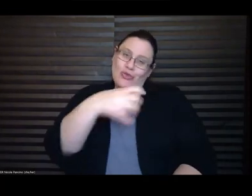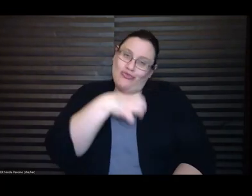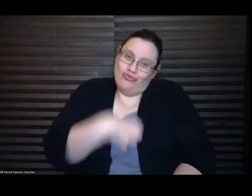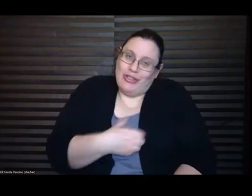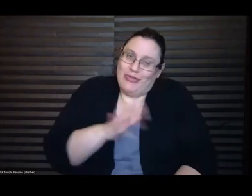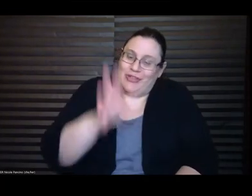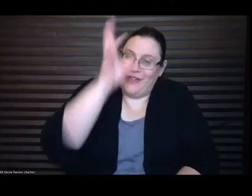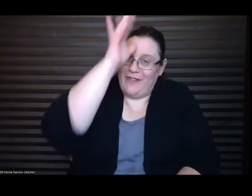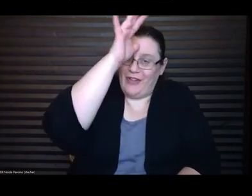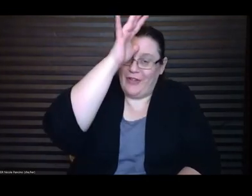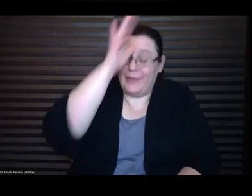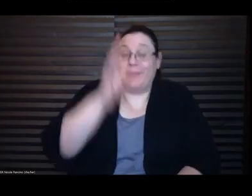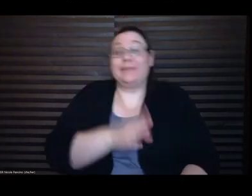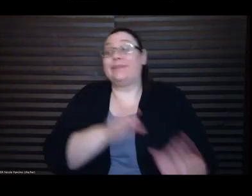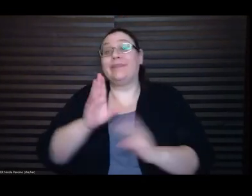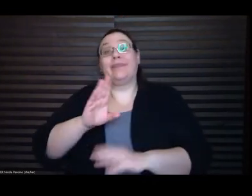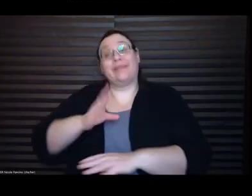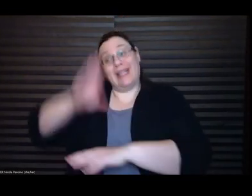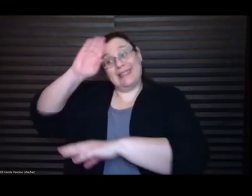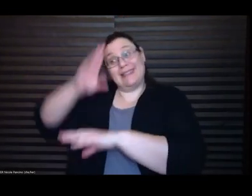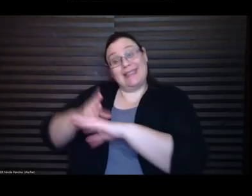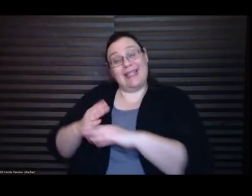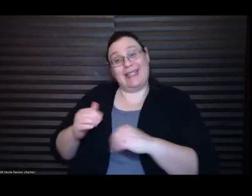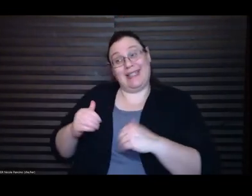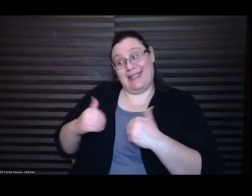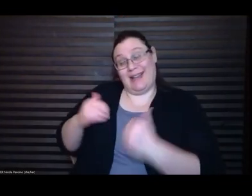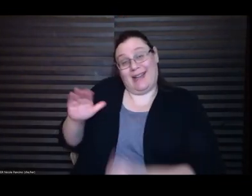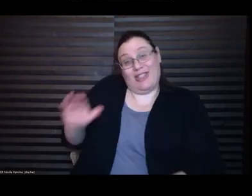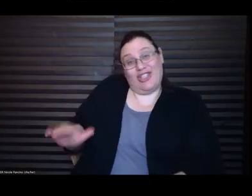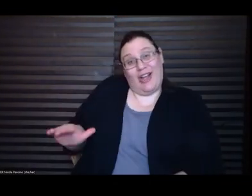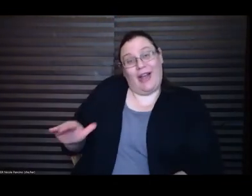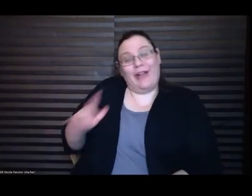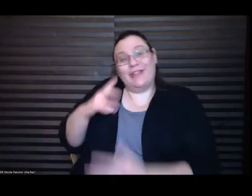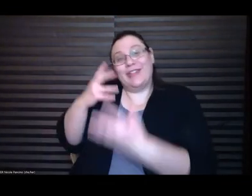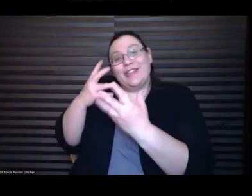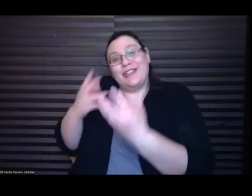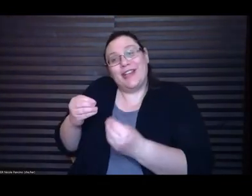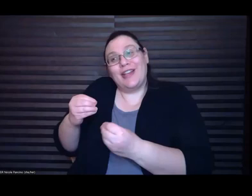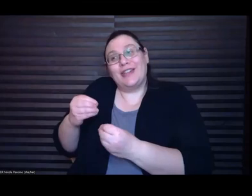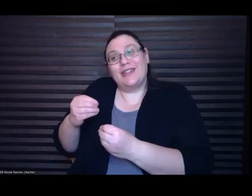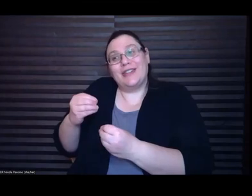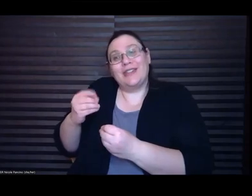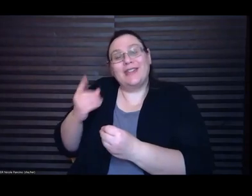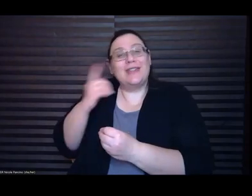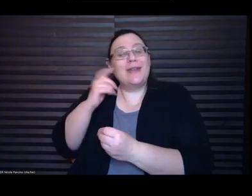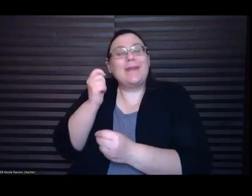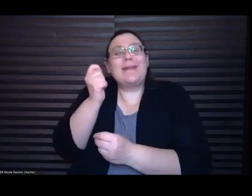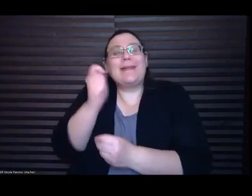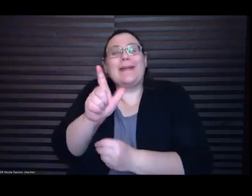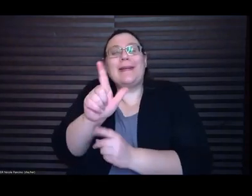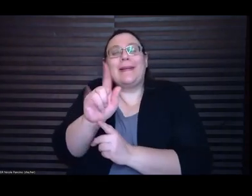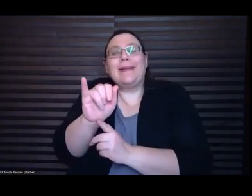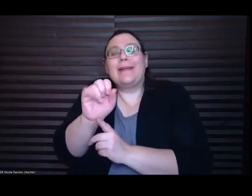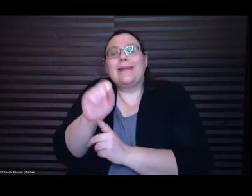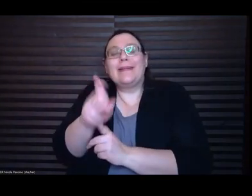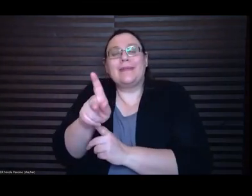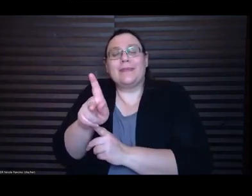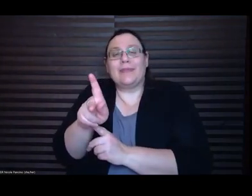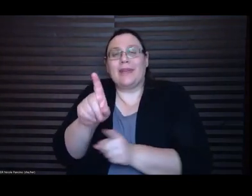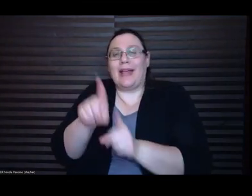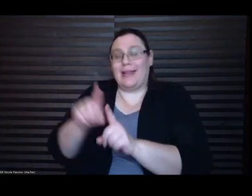gentle, sounding with the faintest of lisps. As a man, like my husband. All other women,